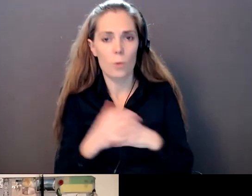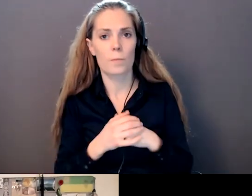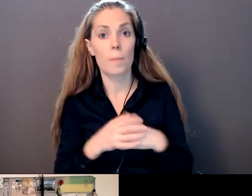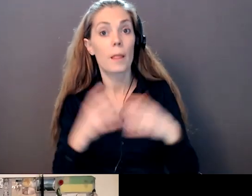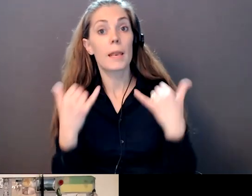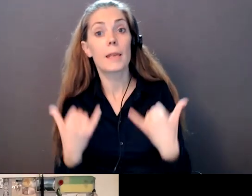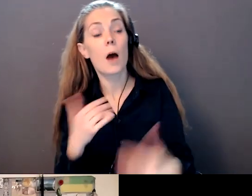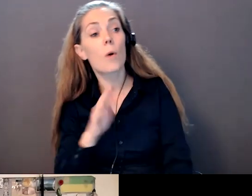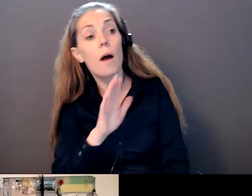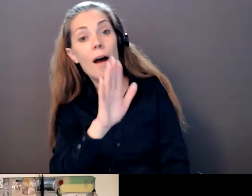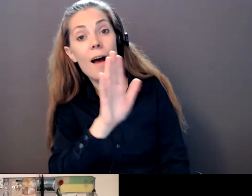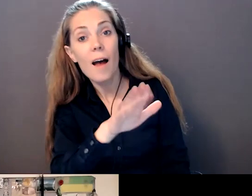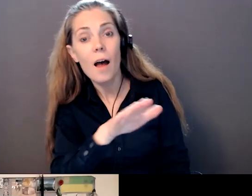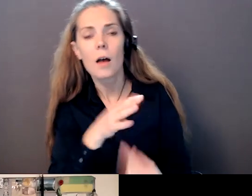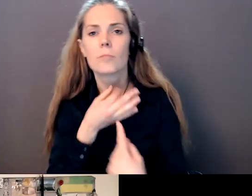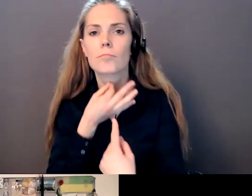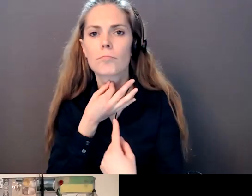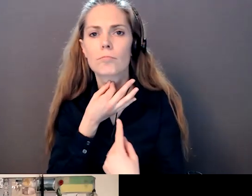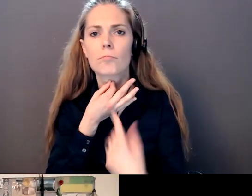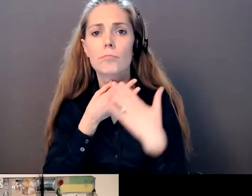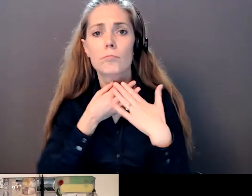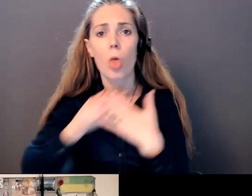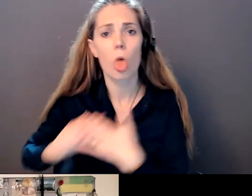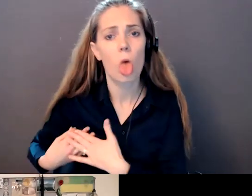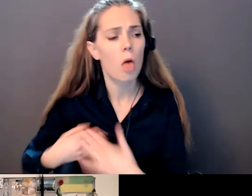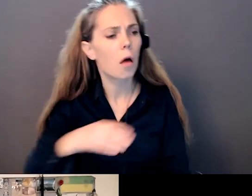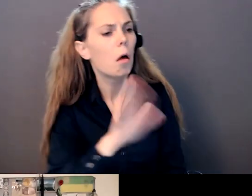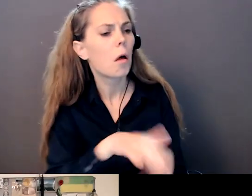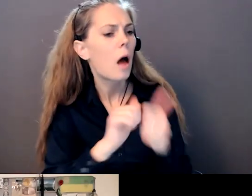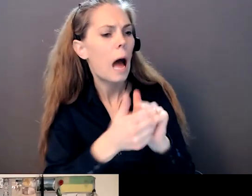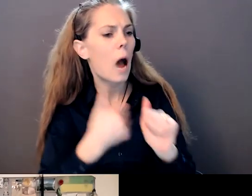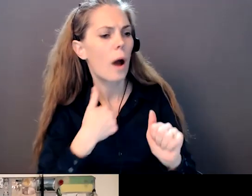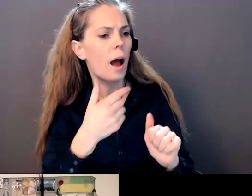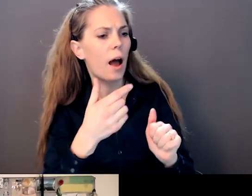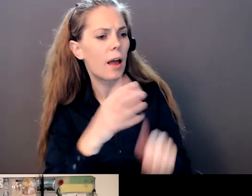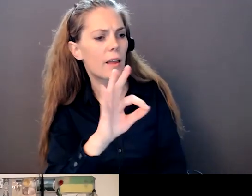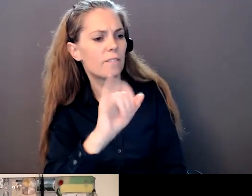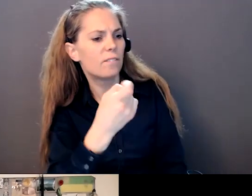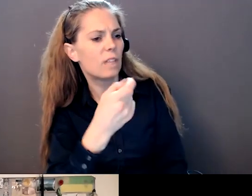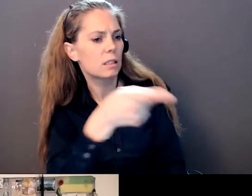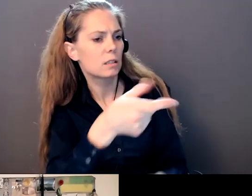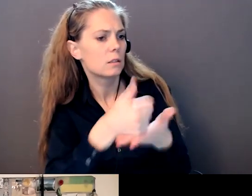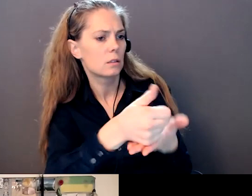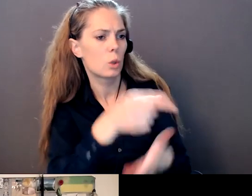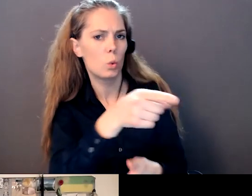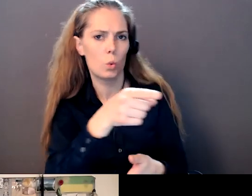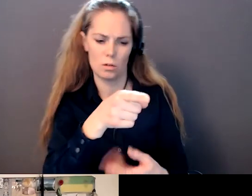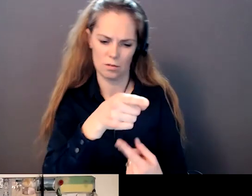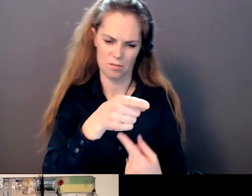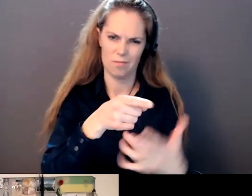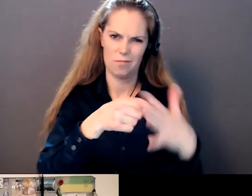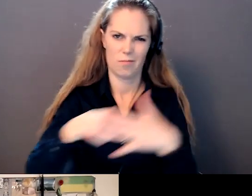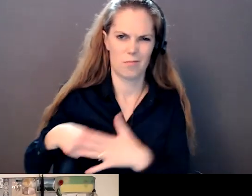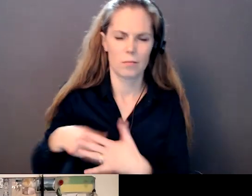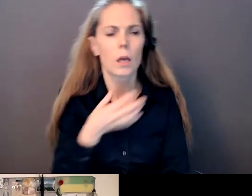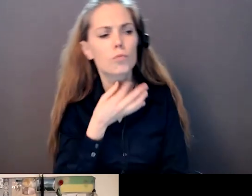to learn. I want to learn about you. I want you to help me better understand and be a part of that community. And we don't see that often enough. We see